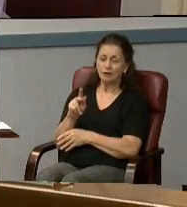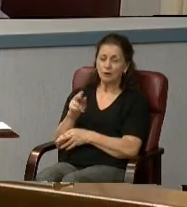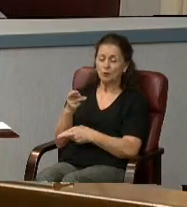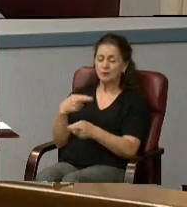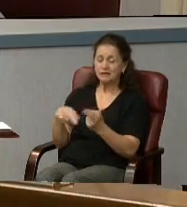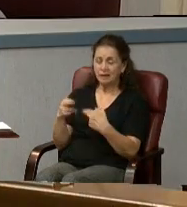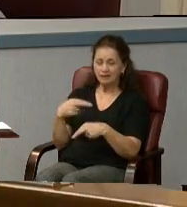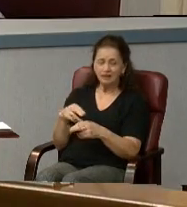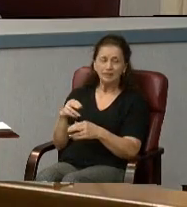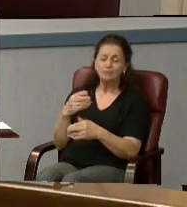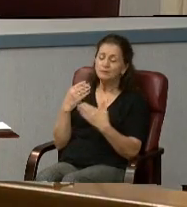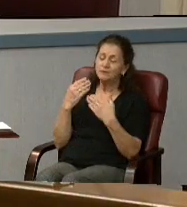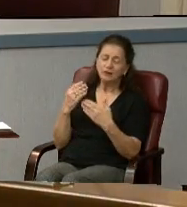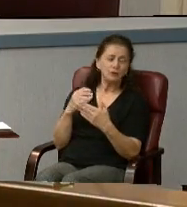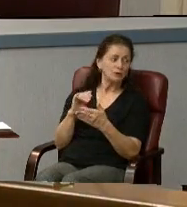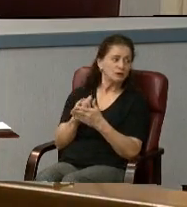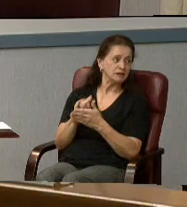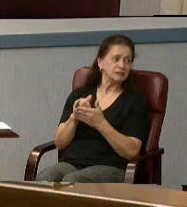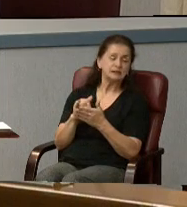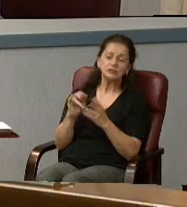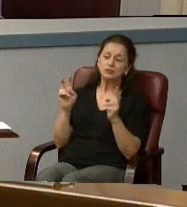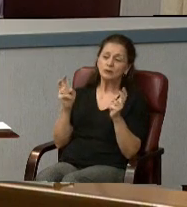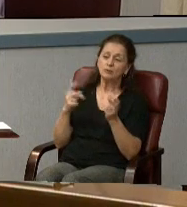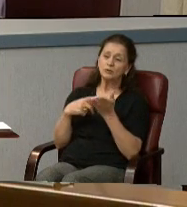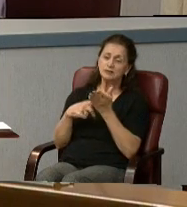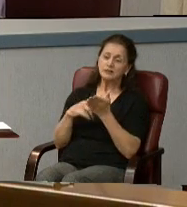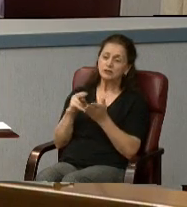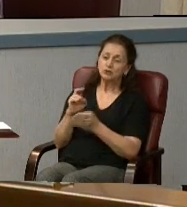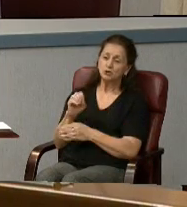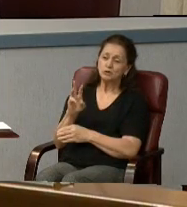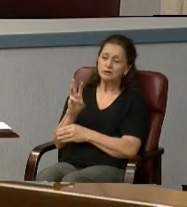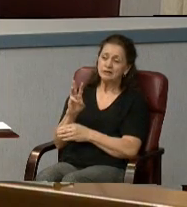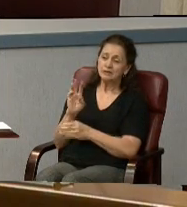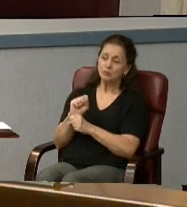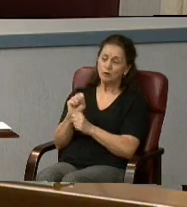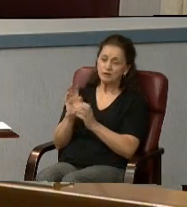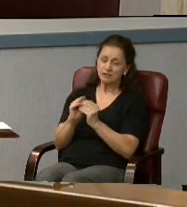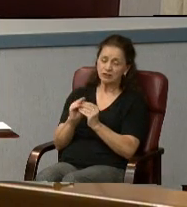This item was discussed at the work session on June 6, 2012. What's the pleasure of the Council?